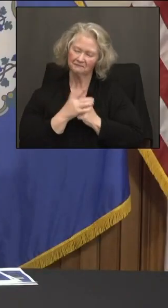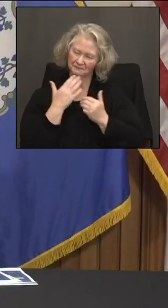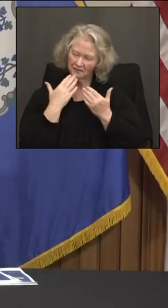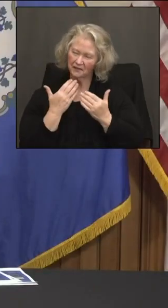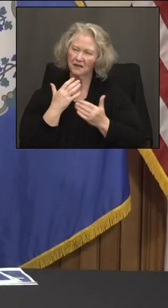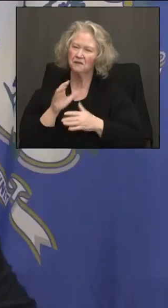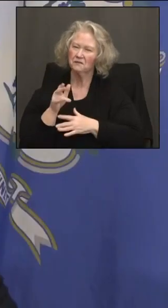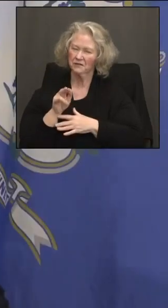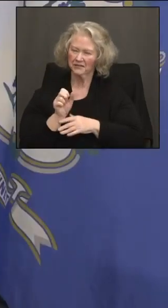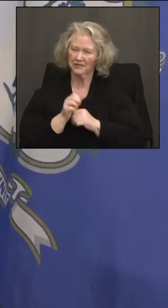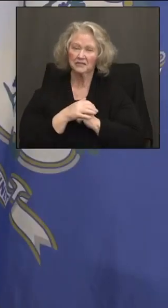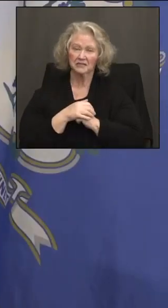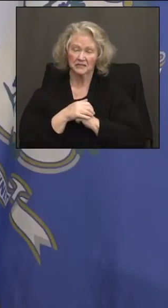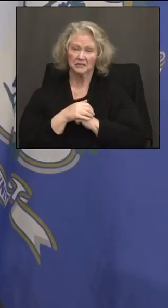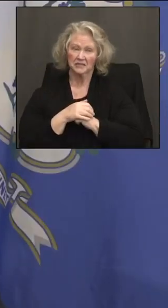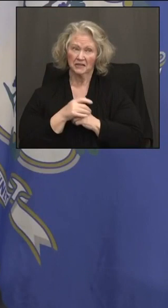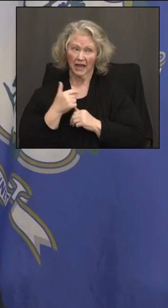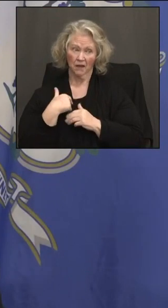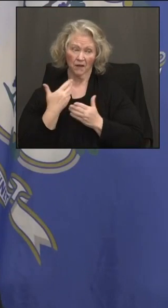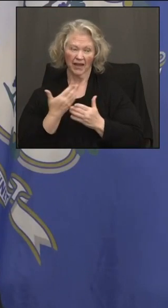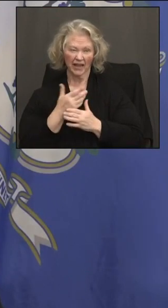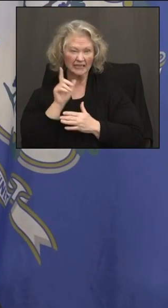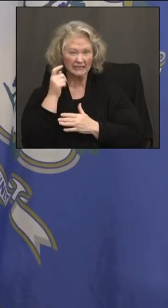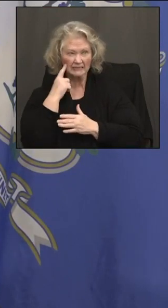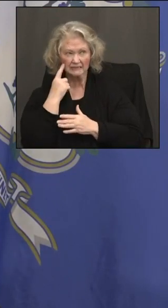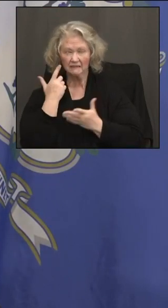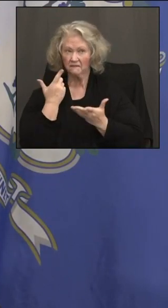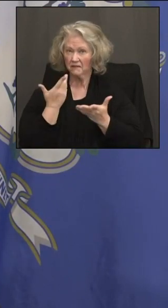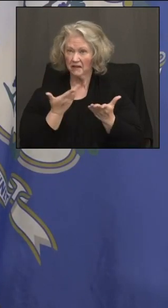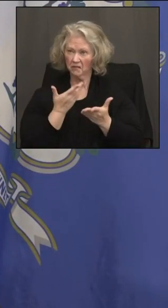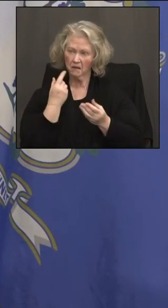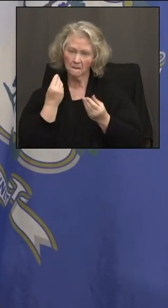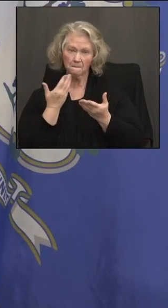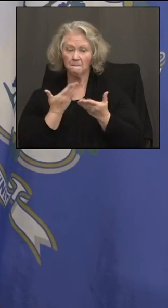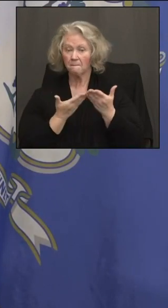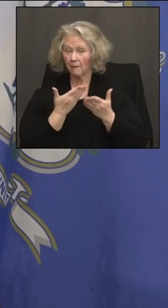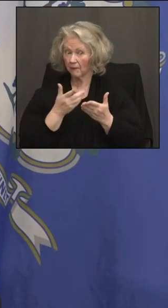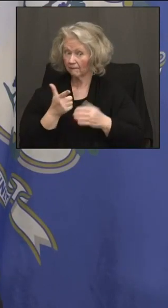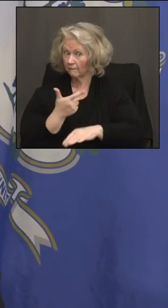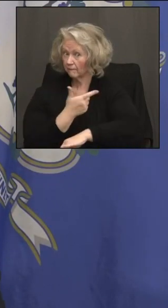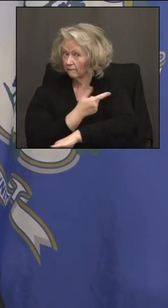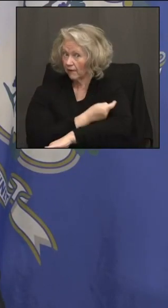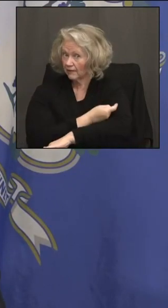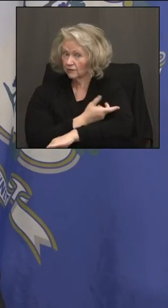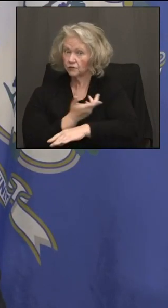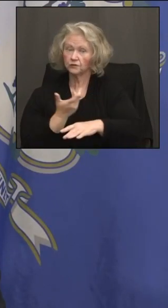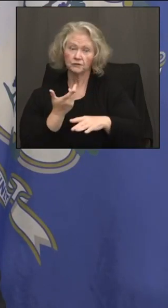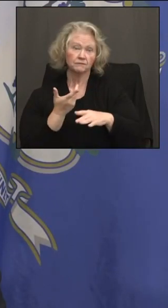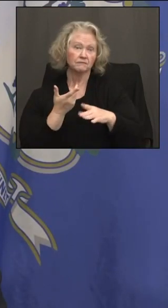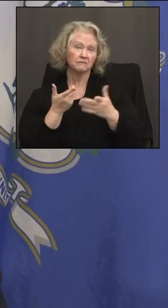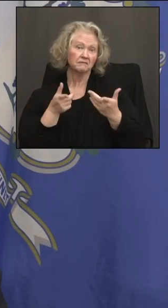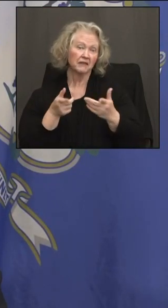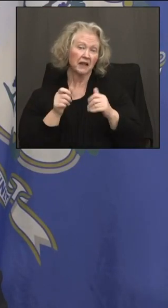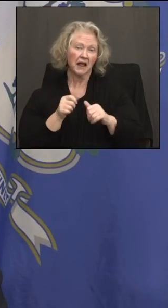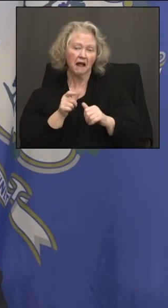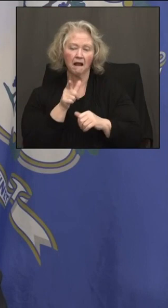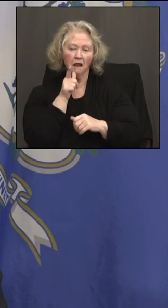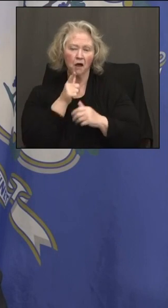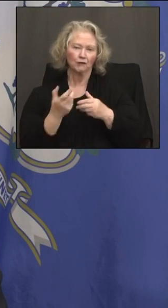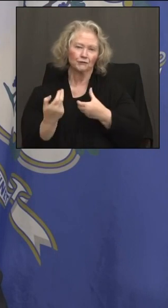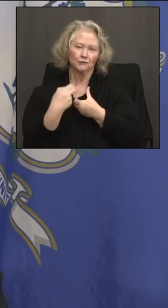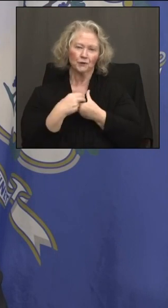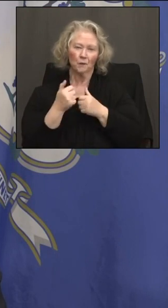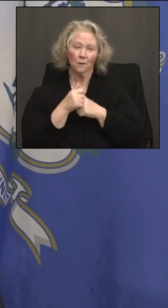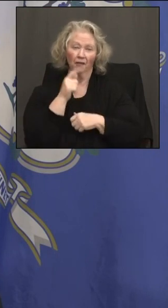thank you, Chris. I we're thinking here in state government what could do. Somebody said, hey, if you get vaccinated, you get to have lunch with the governor.